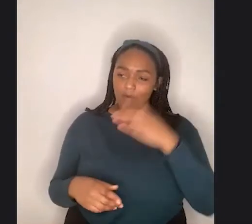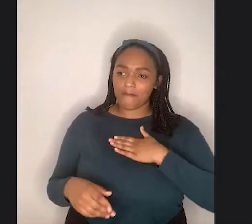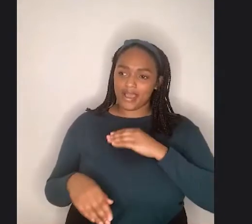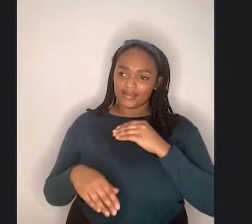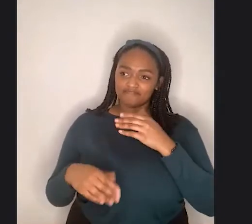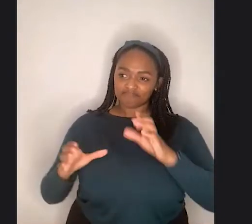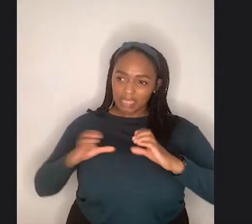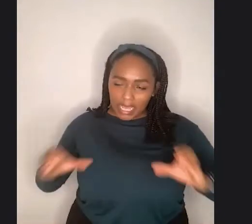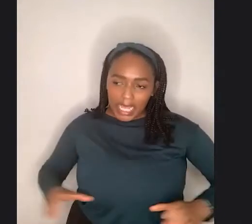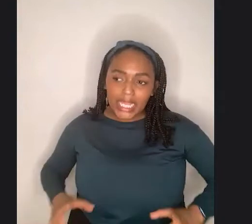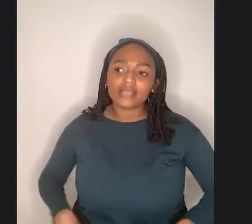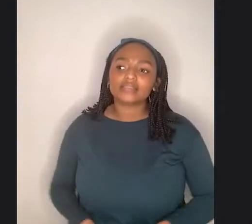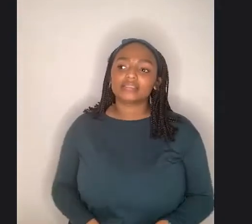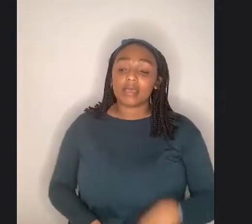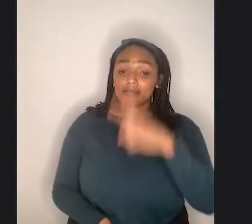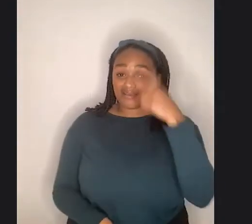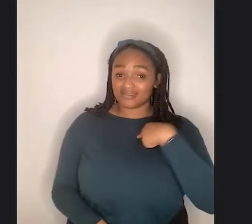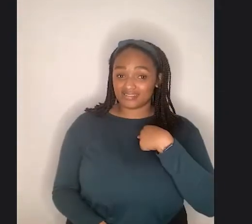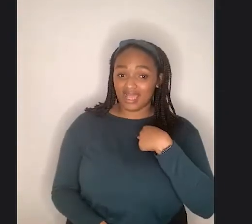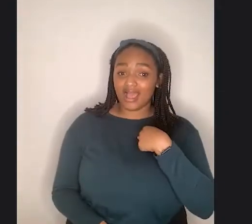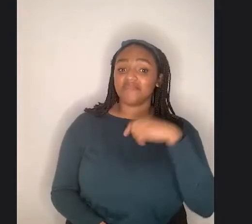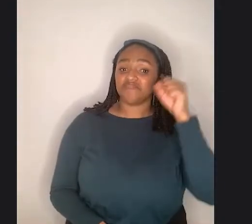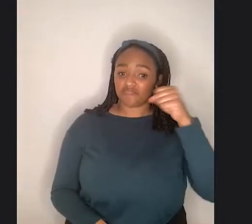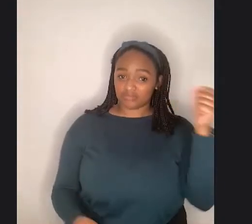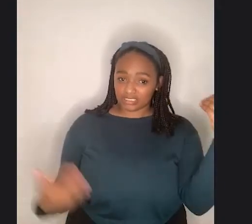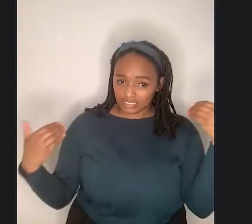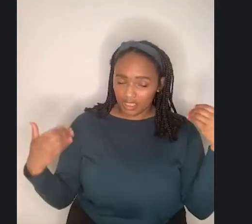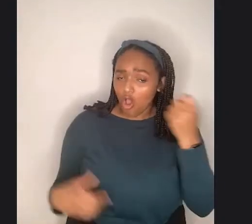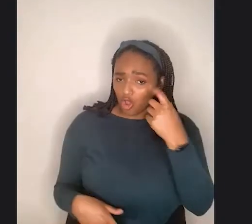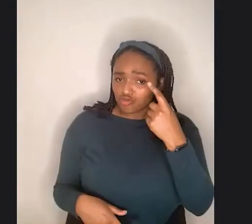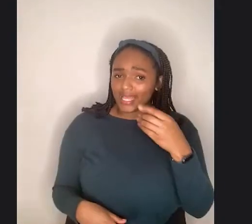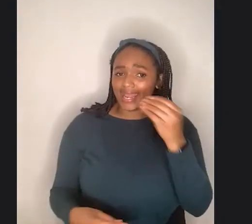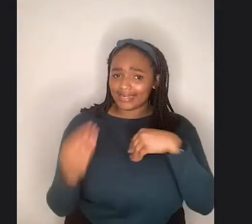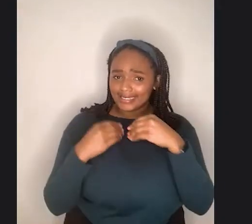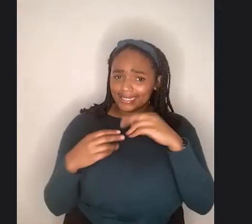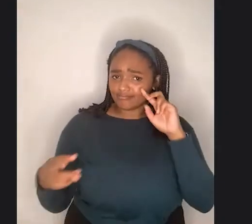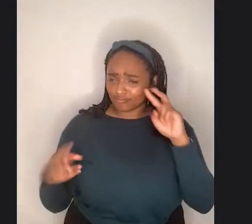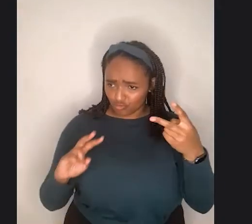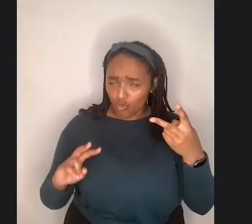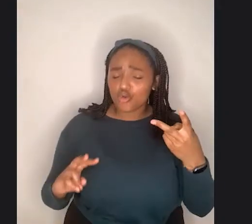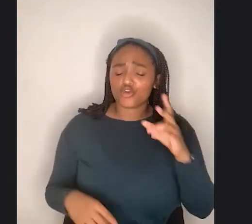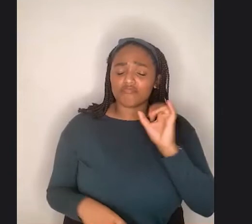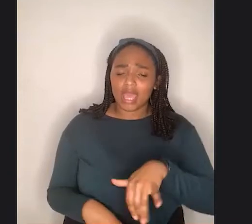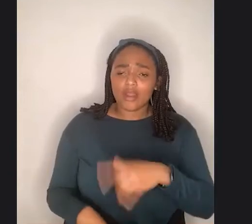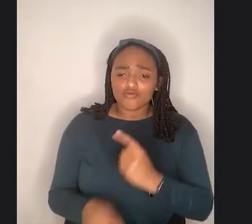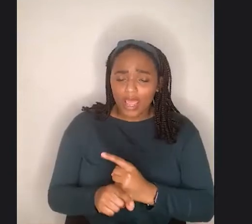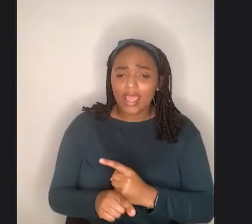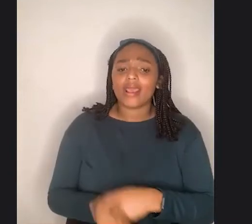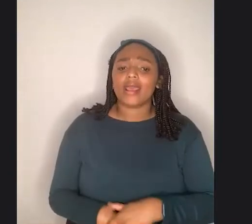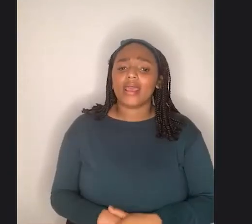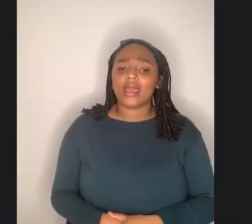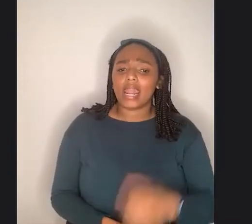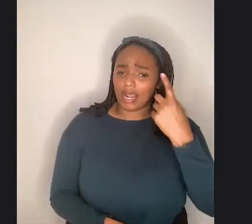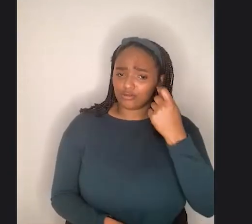recovery. And yet I find it important to introduce the idea of fat liberation and fat and fat acceptance to clients, um,